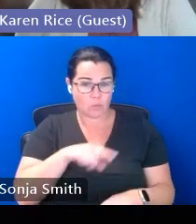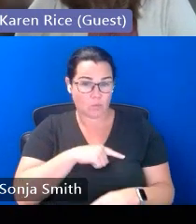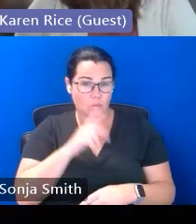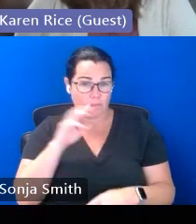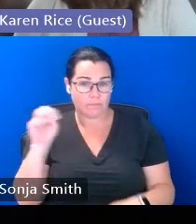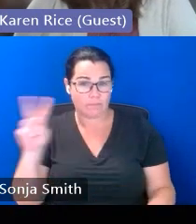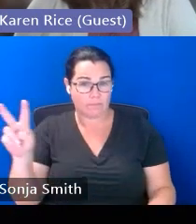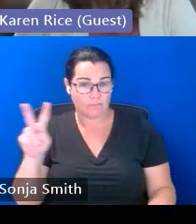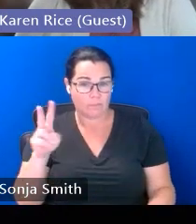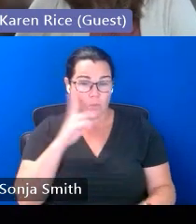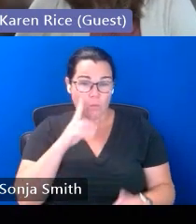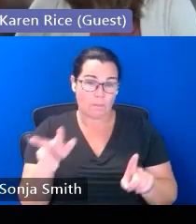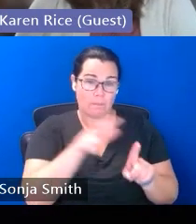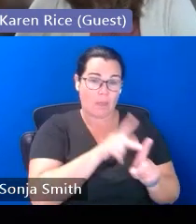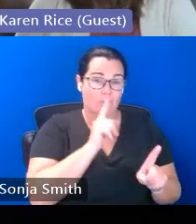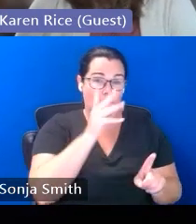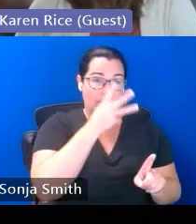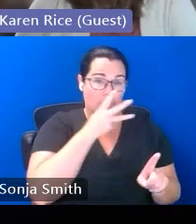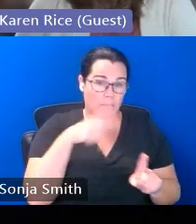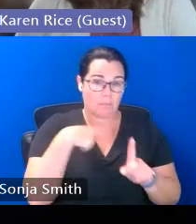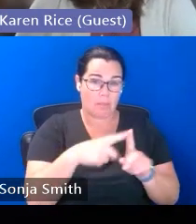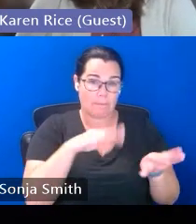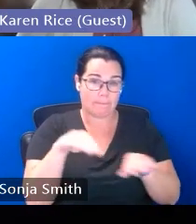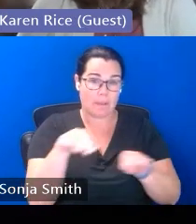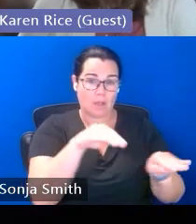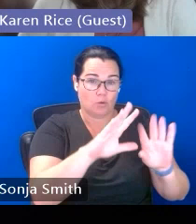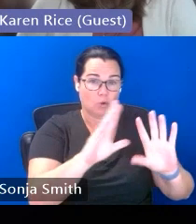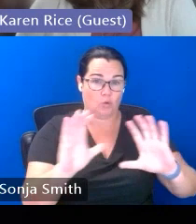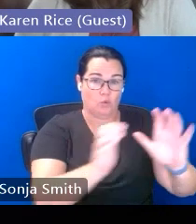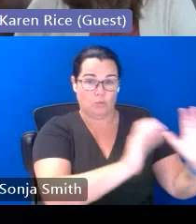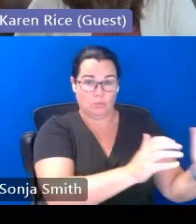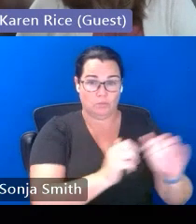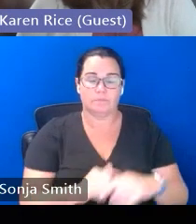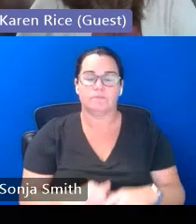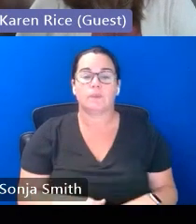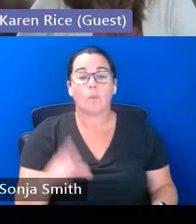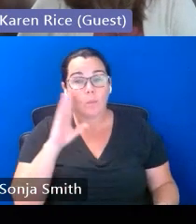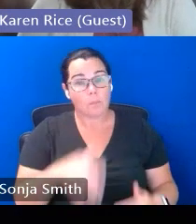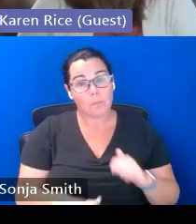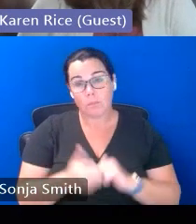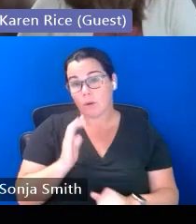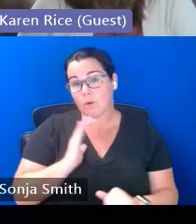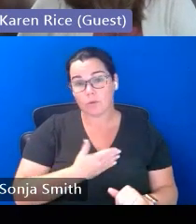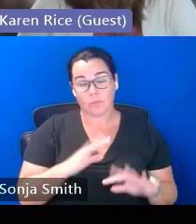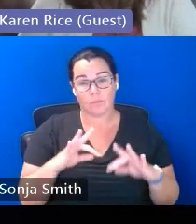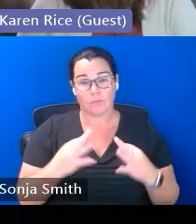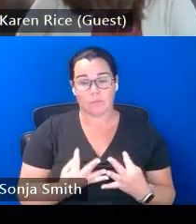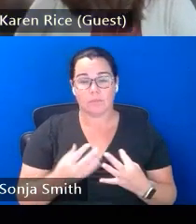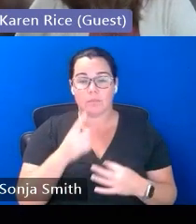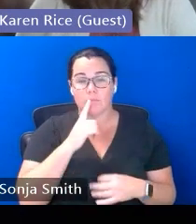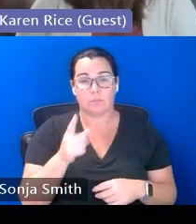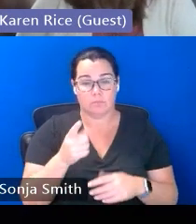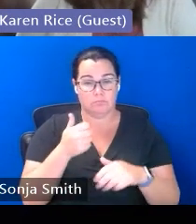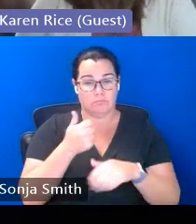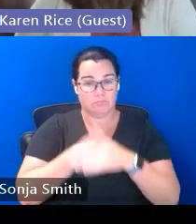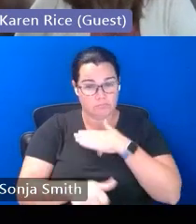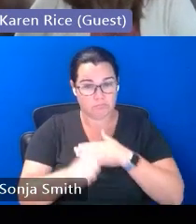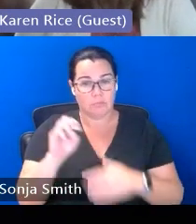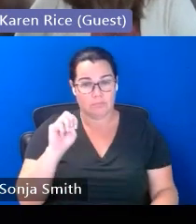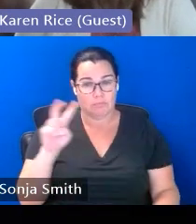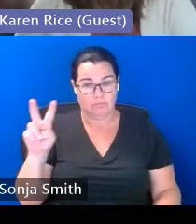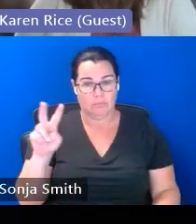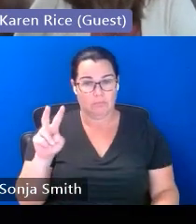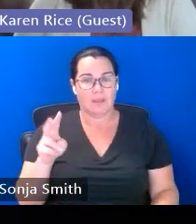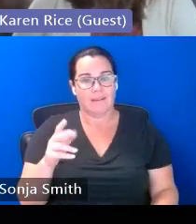populations particularly we know that the majority of our families who are identified under mckinney-vendo are in that shared